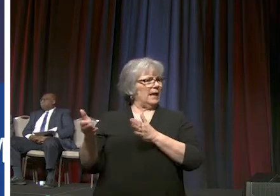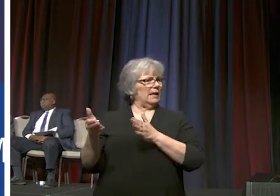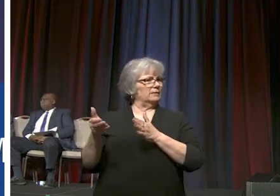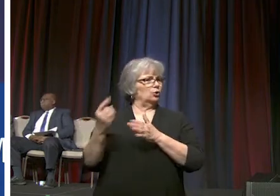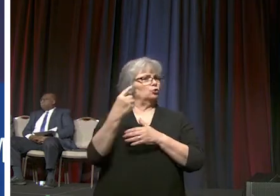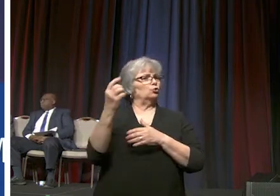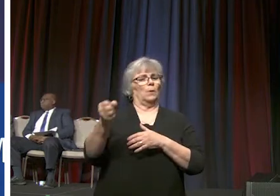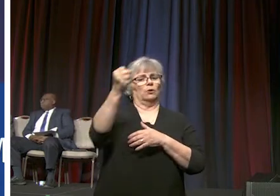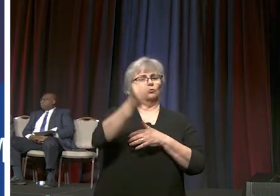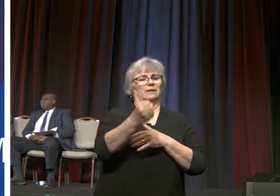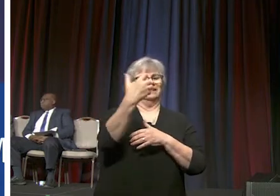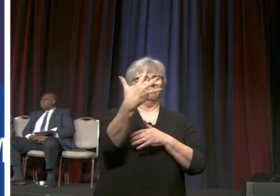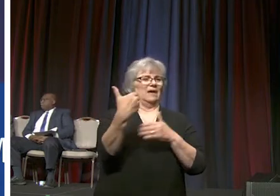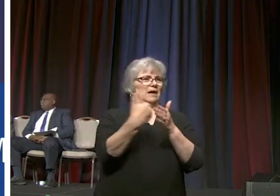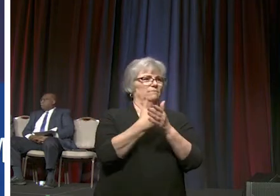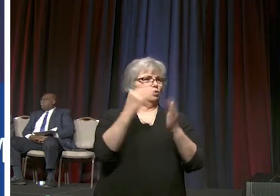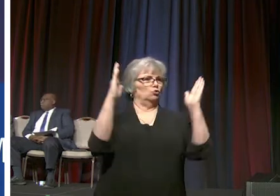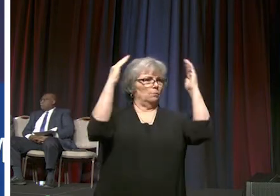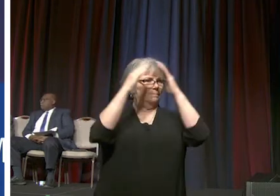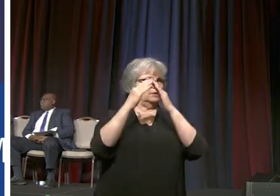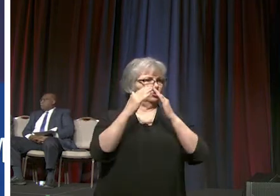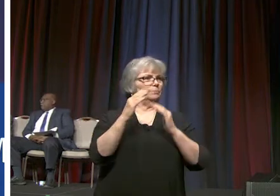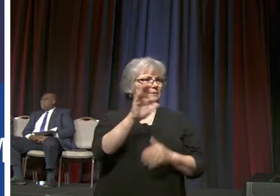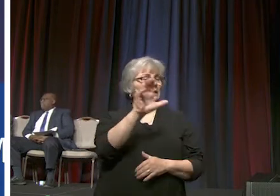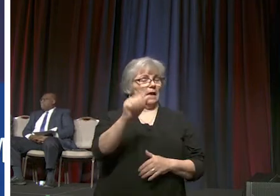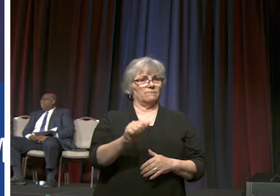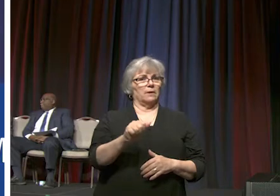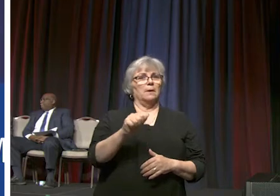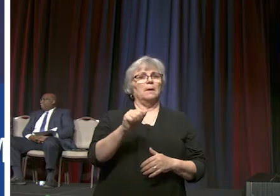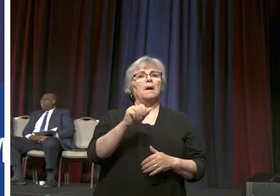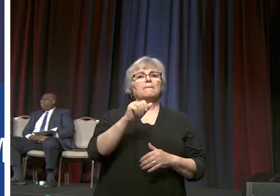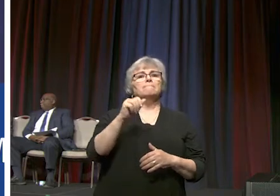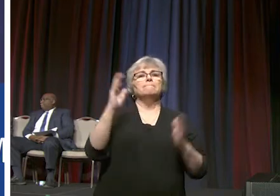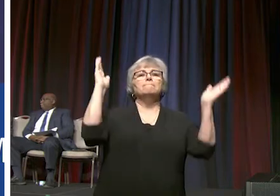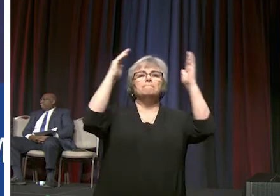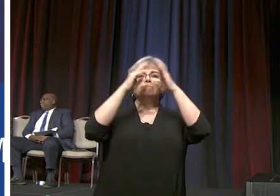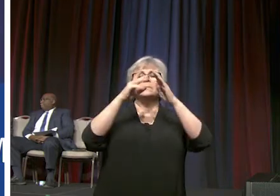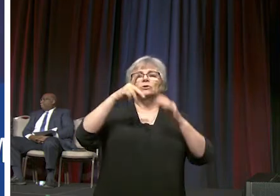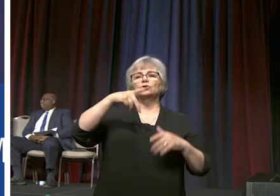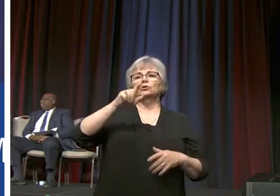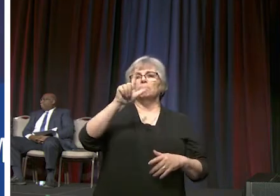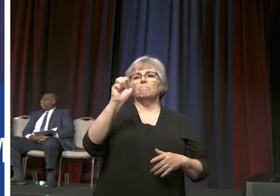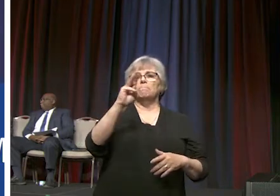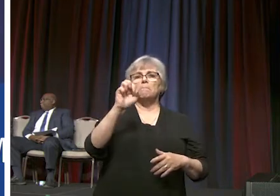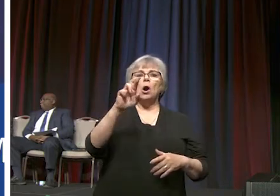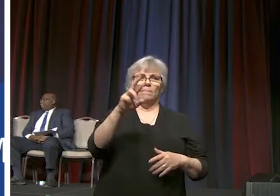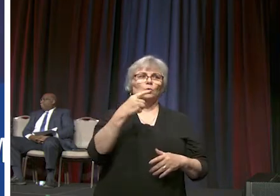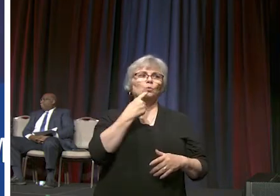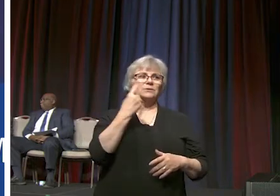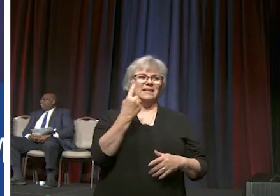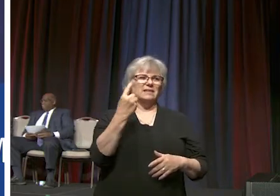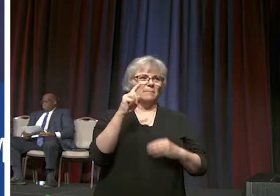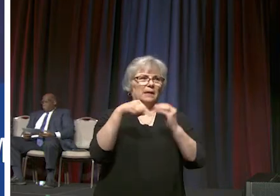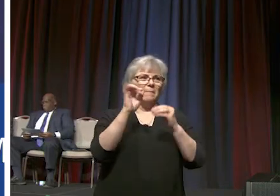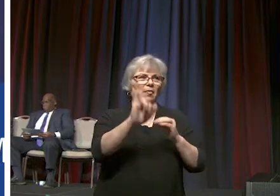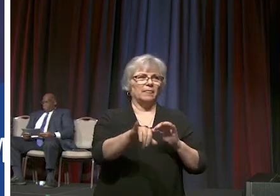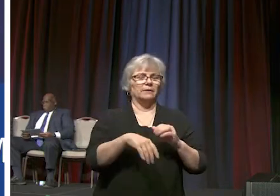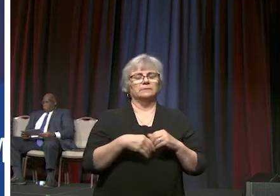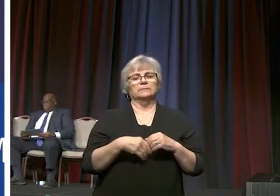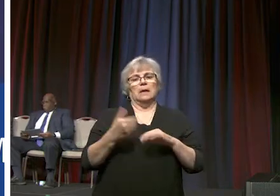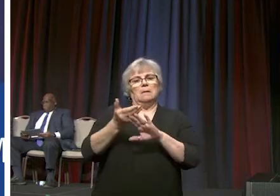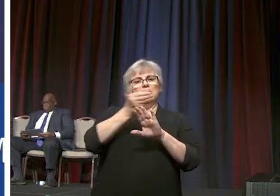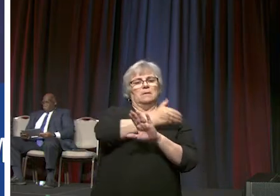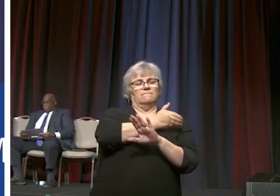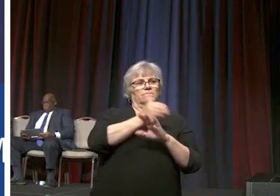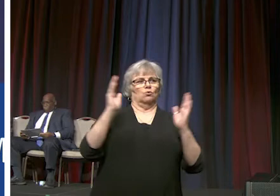new bishops in africa and bishop palmer is going to say something about that before bishop